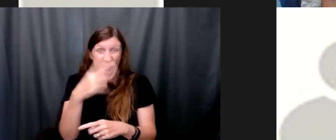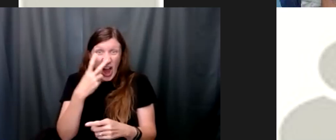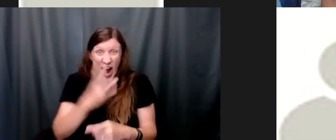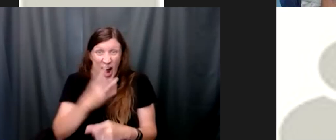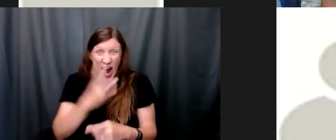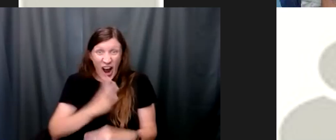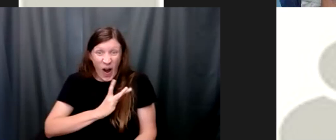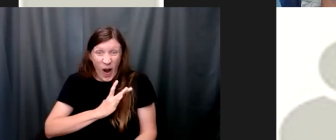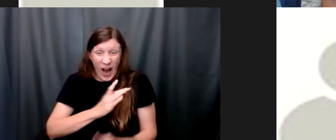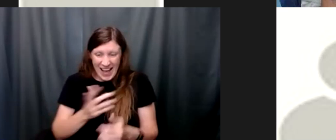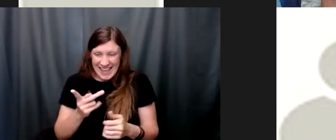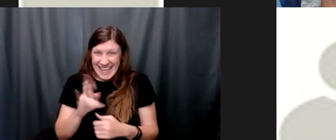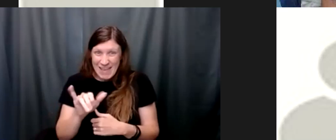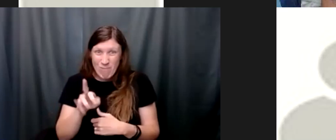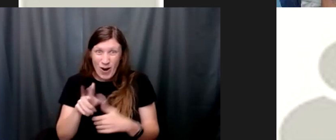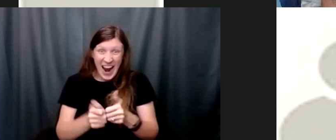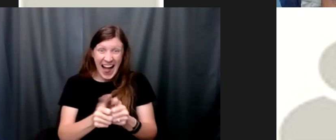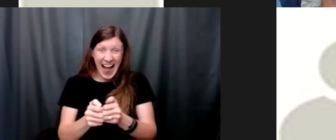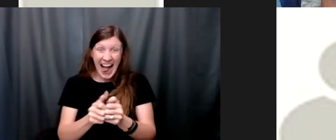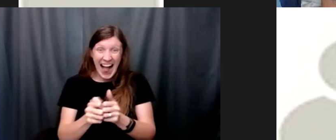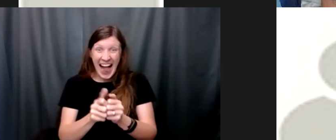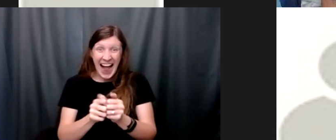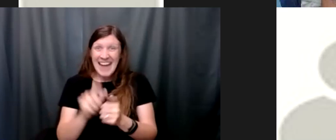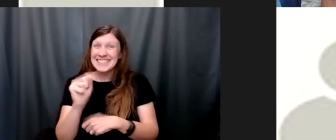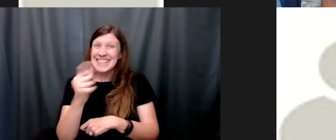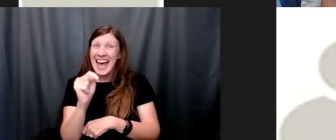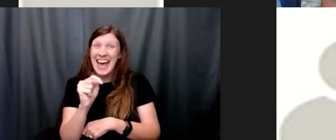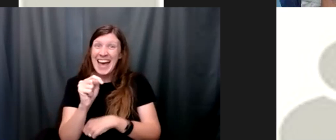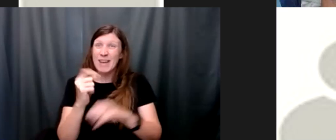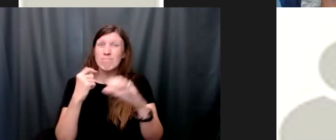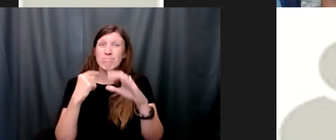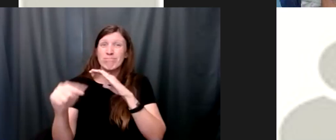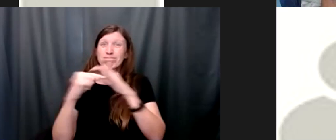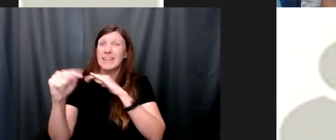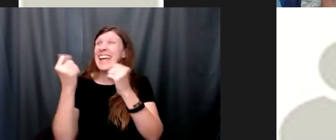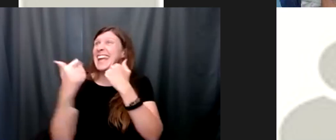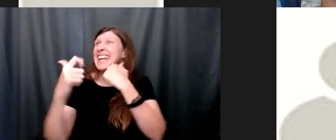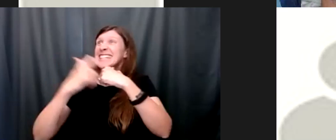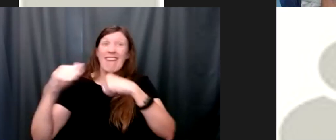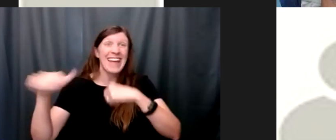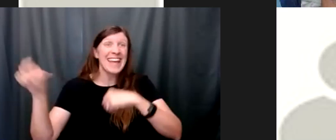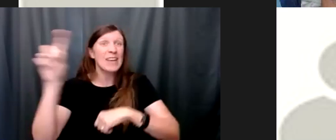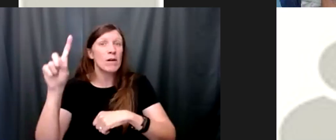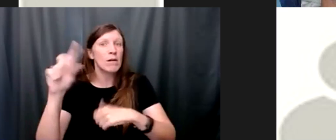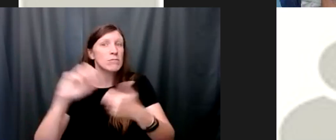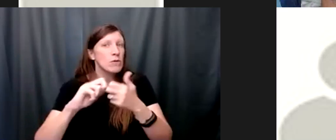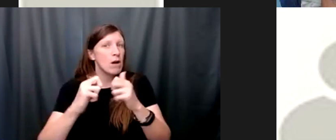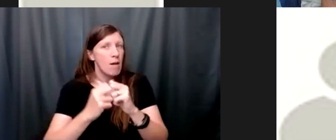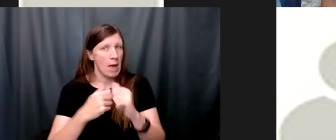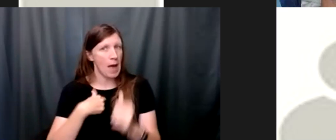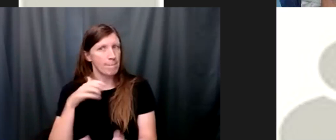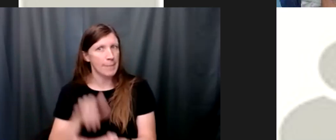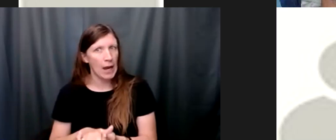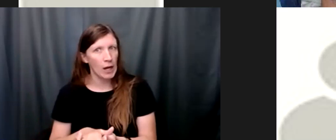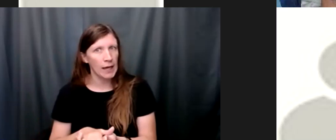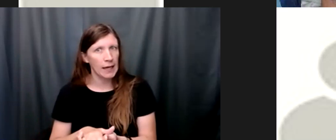has a keyboard you could text you can email anytime anywhere the problem with that is i'm married and have